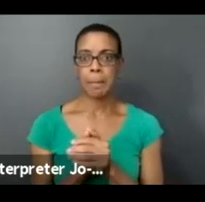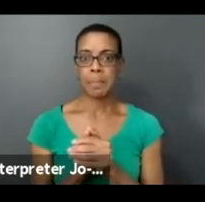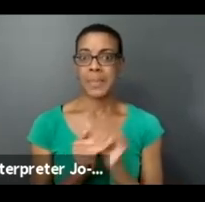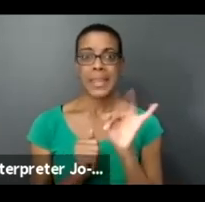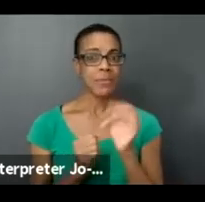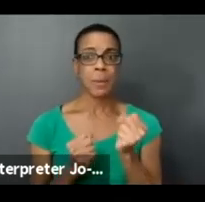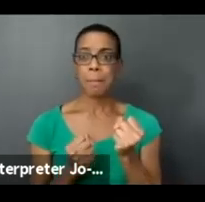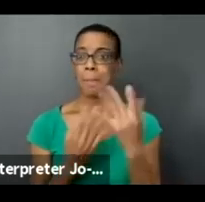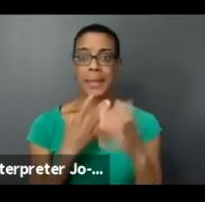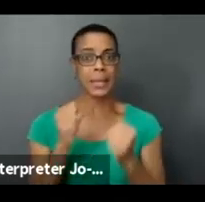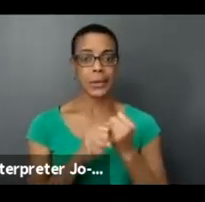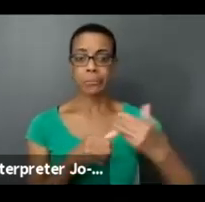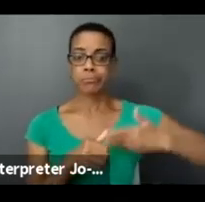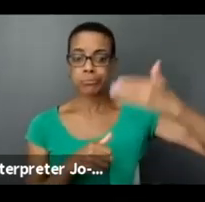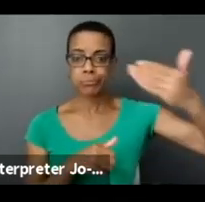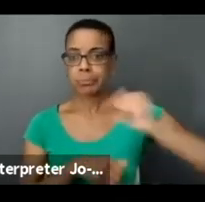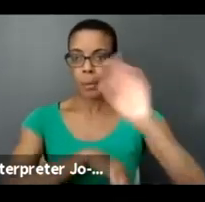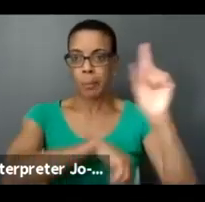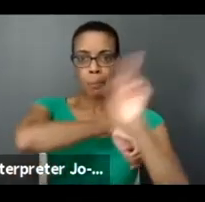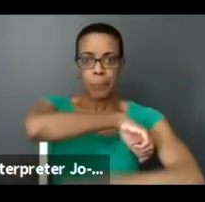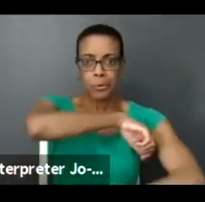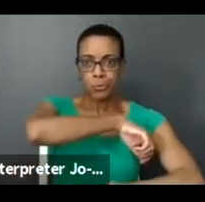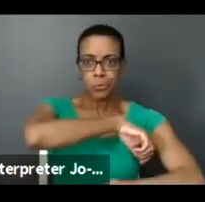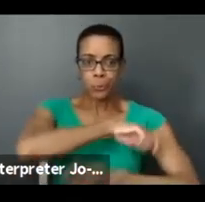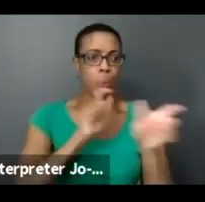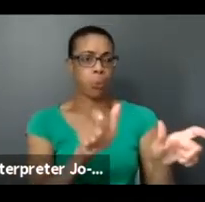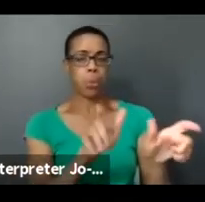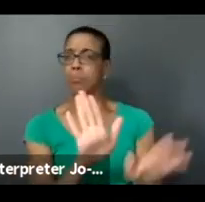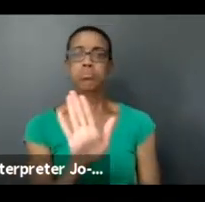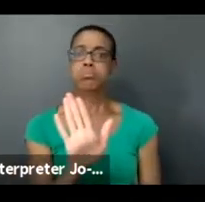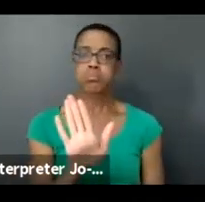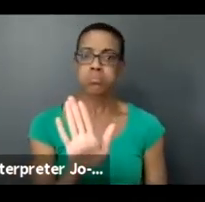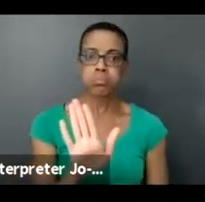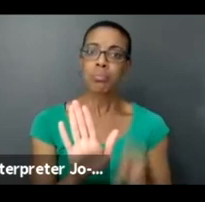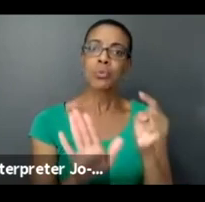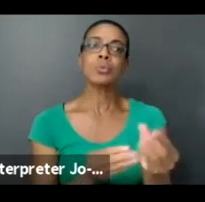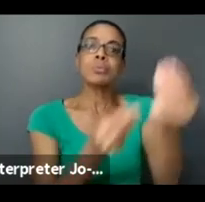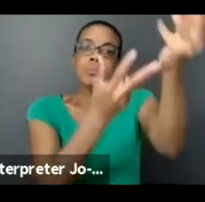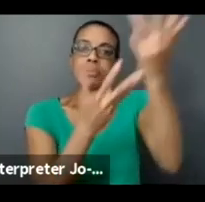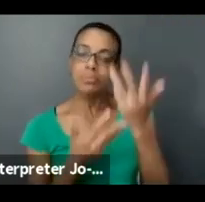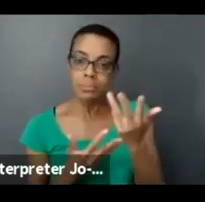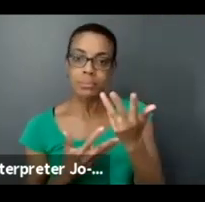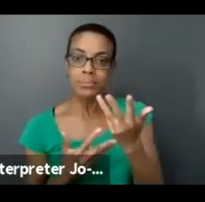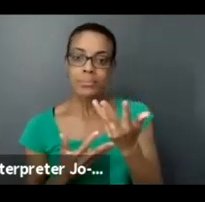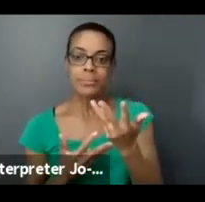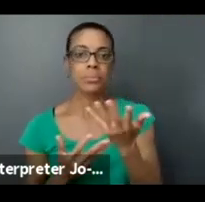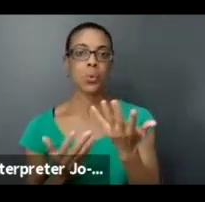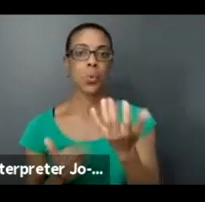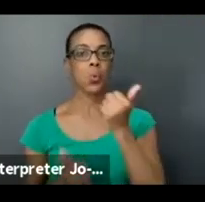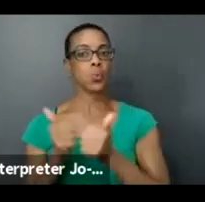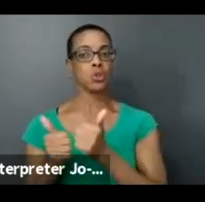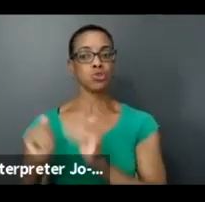asking. We would just ask you to state which part, which stage of the project you'd like funded.